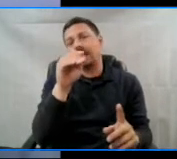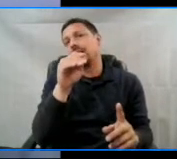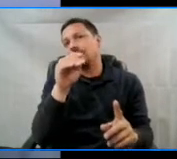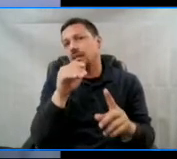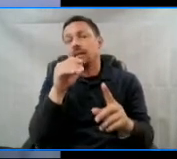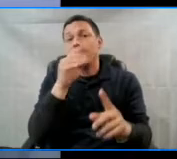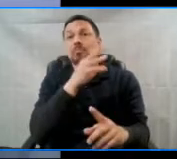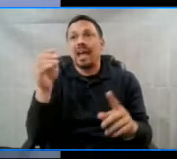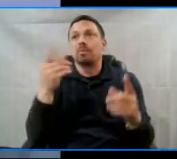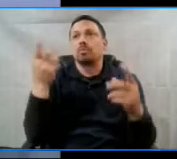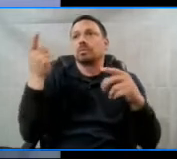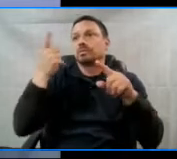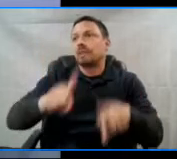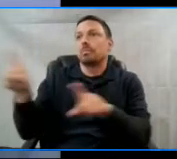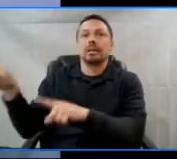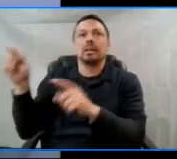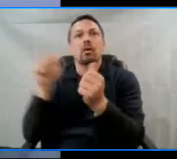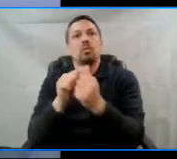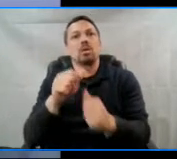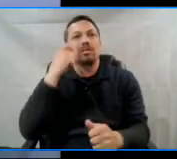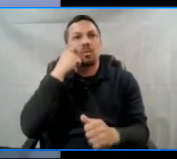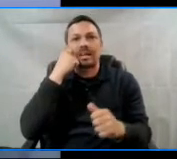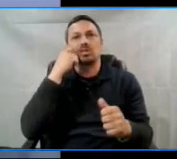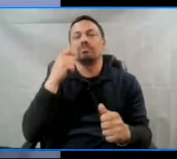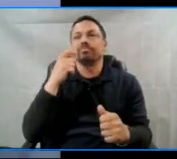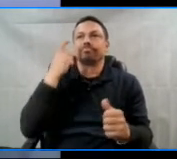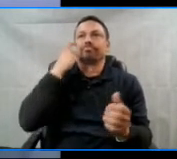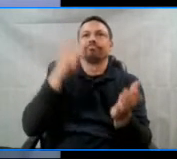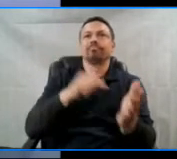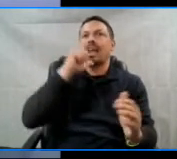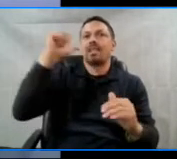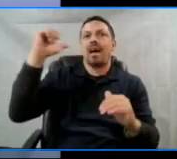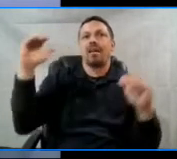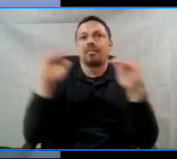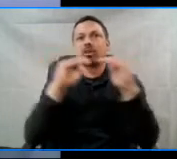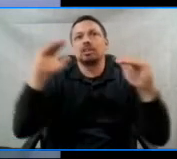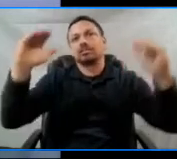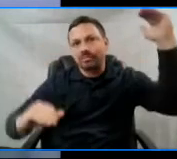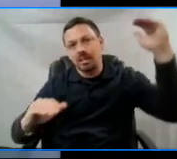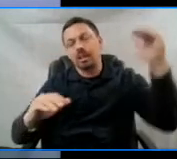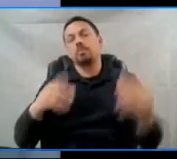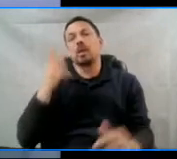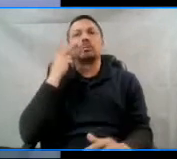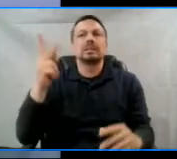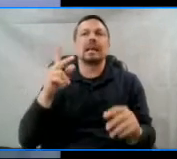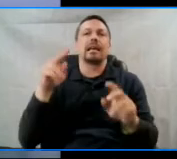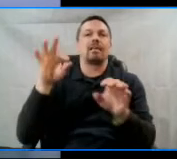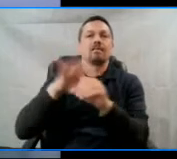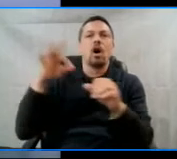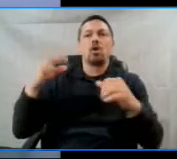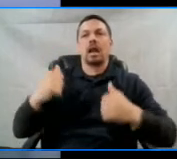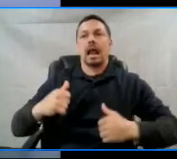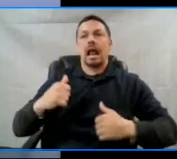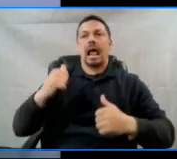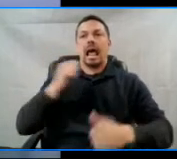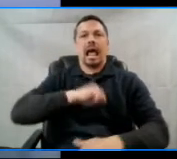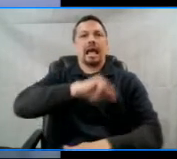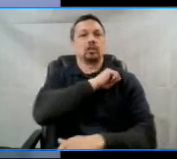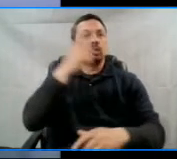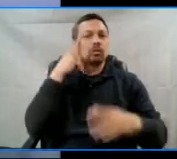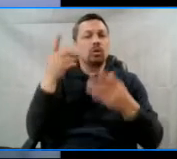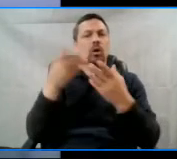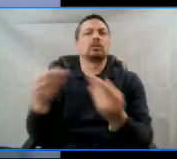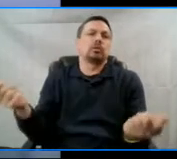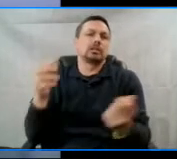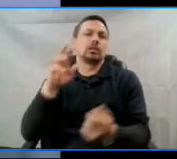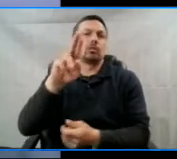uprisings and racial reckoning across the country, we continue to see voter attitudes towards addressing race and systemic